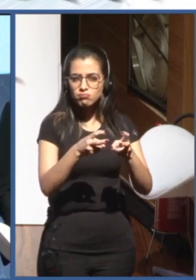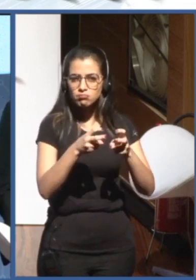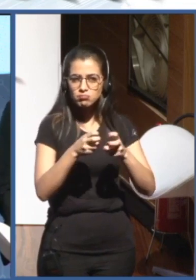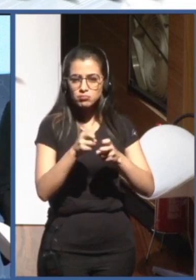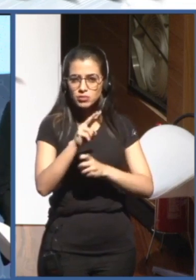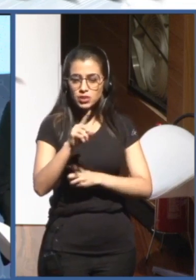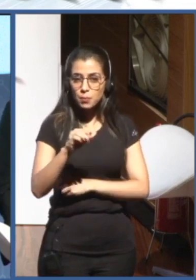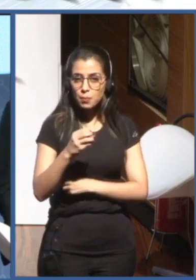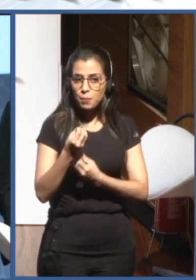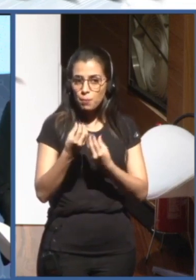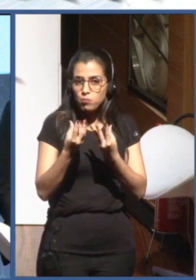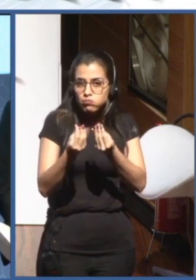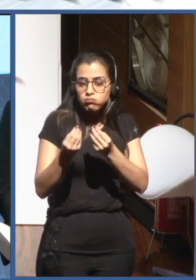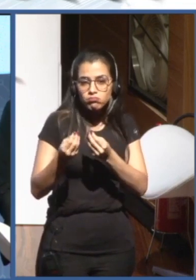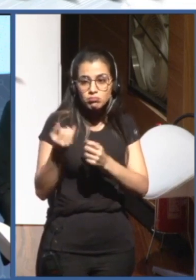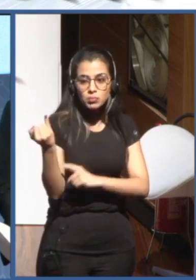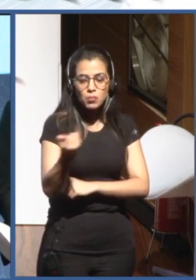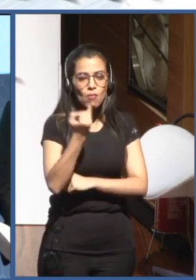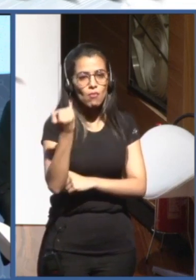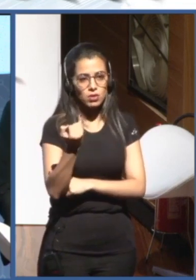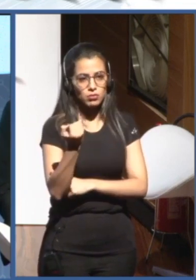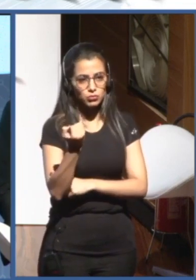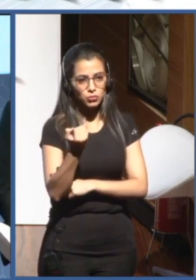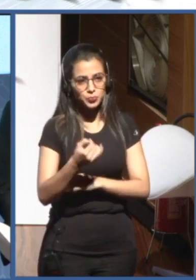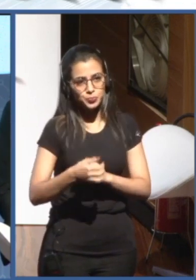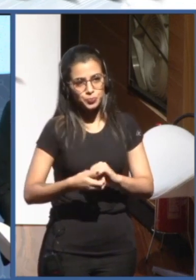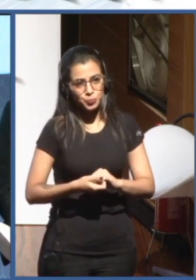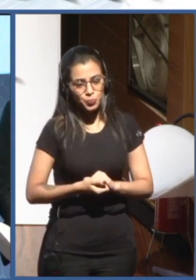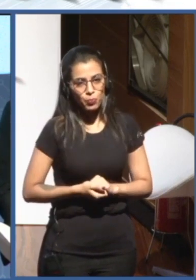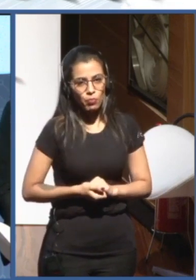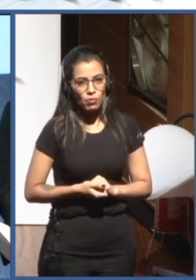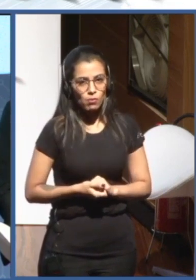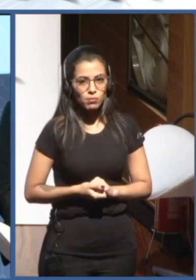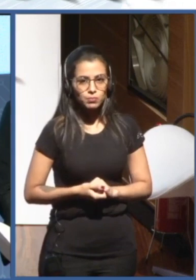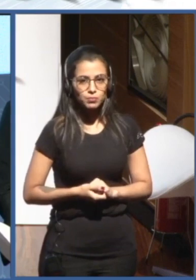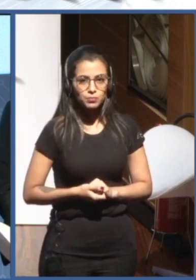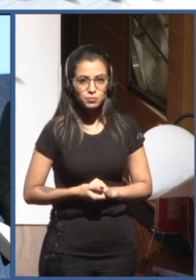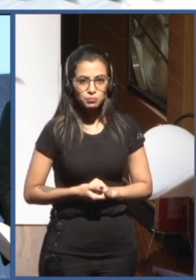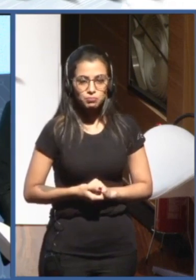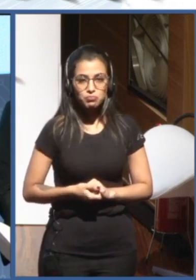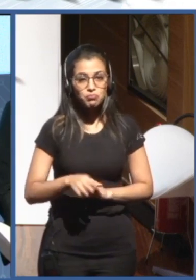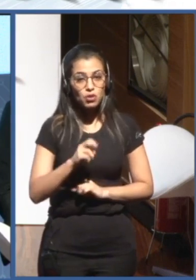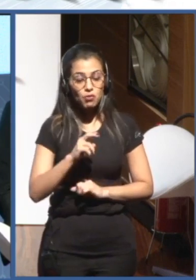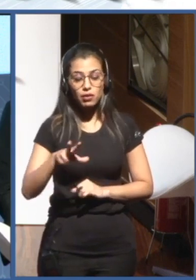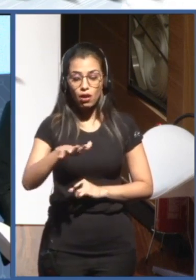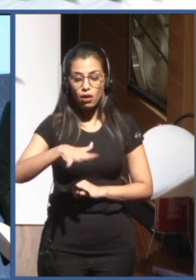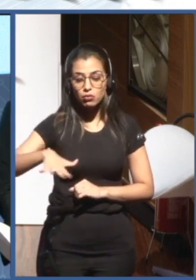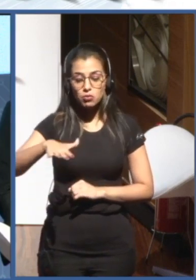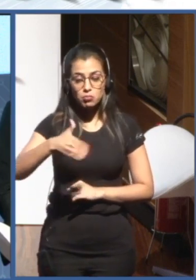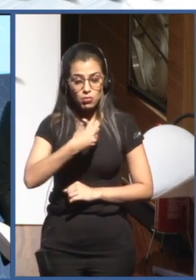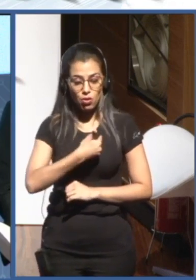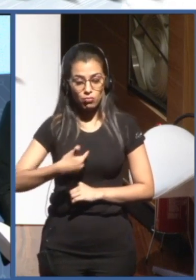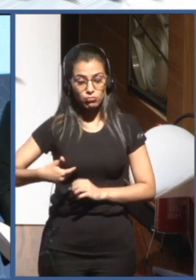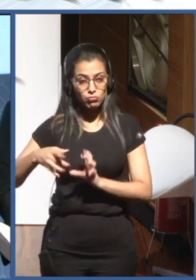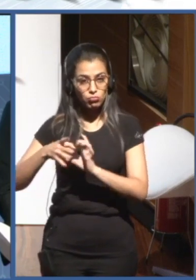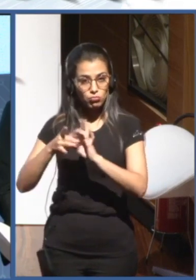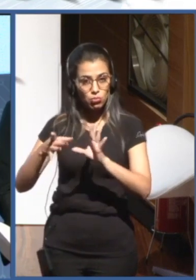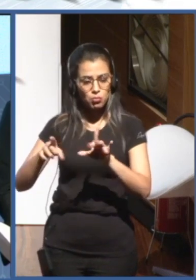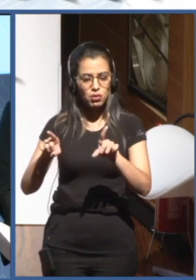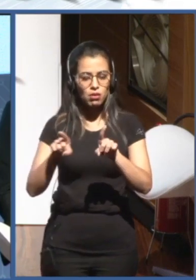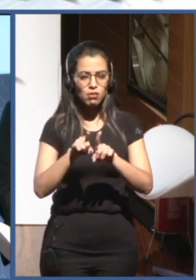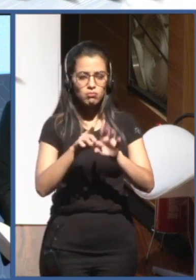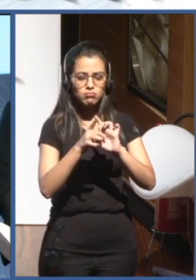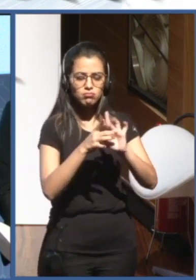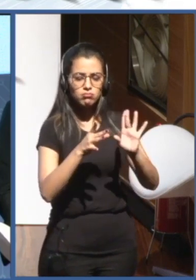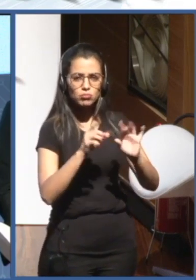And it's going to be taking stock of policies and initiatives on a live basis. And what this allows is a lot of peer learning across countries and